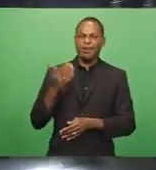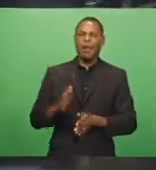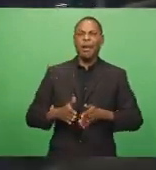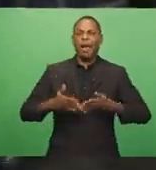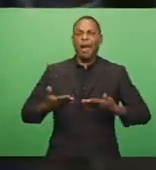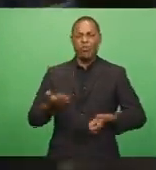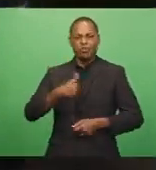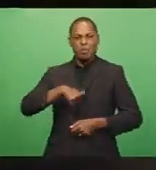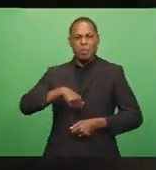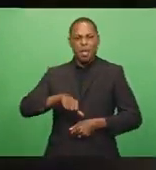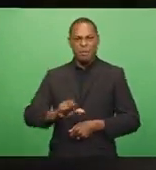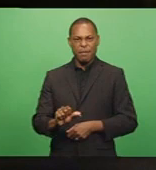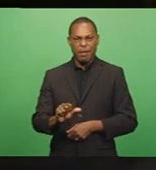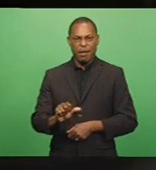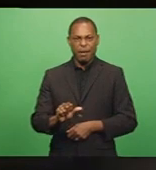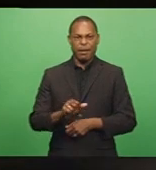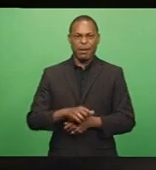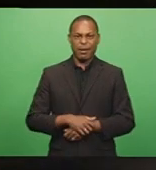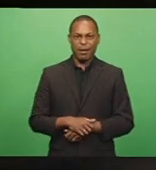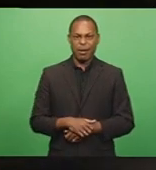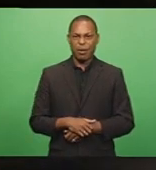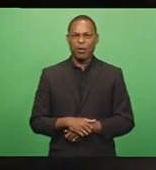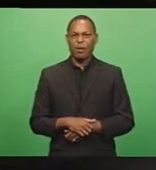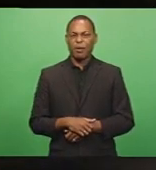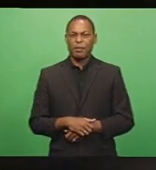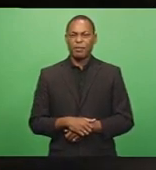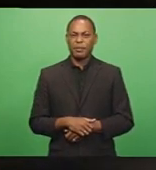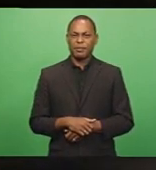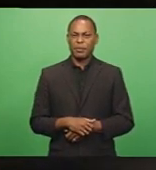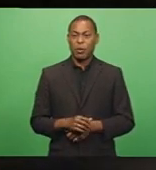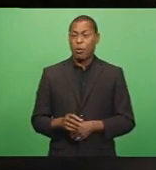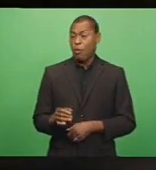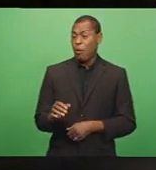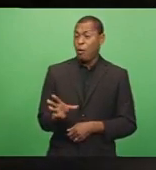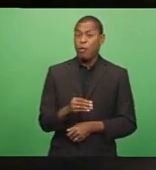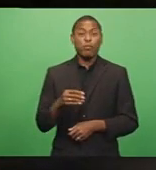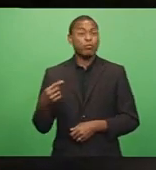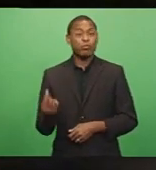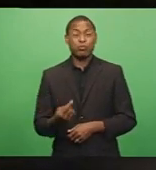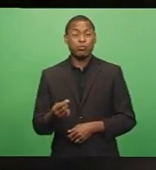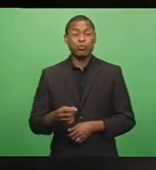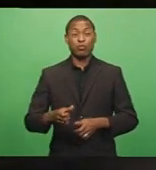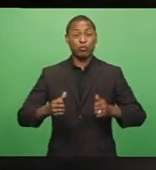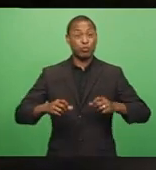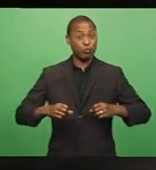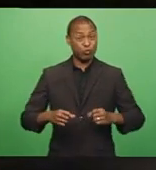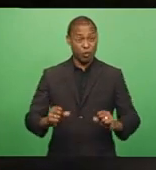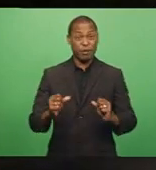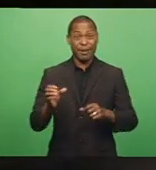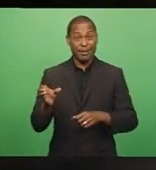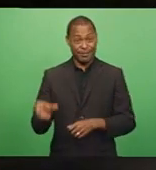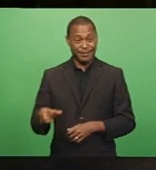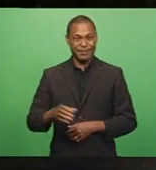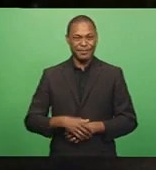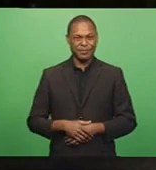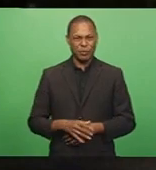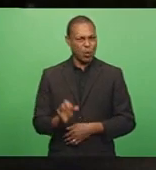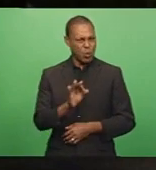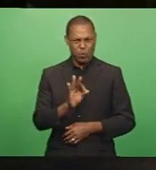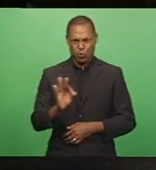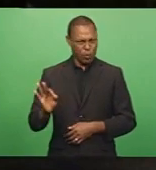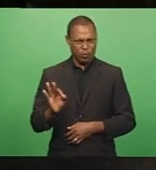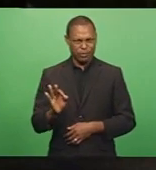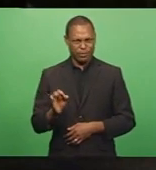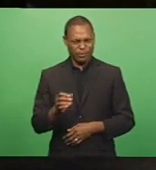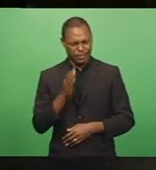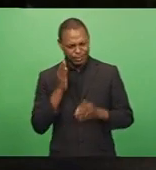behavior or unruly behavior or rude behavior, rather, of drivers, and these doesn't, isn't always addressed. And now,